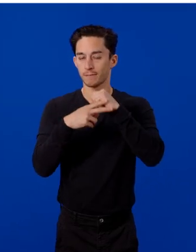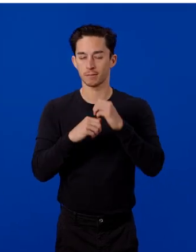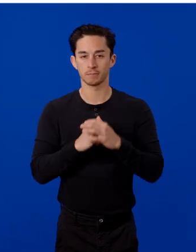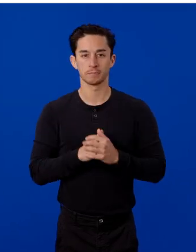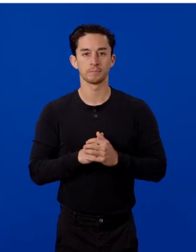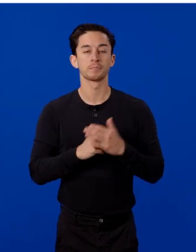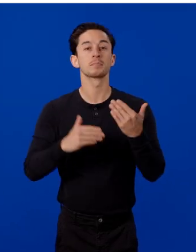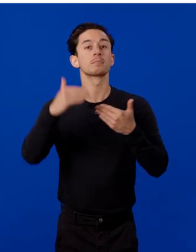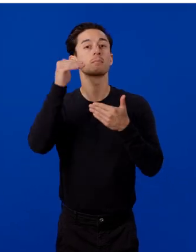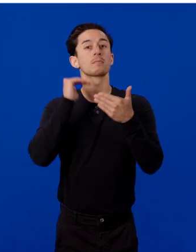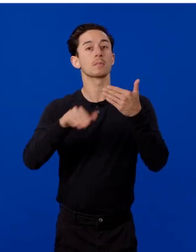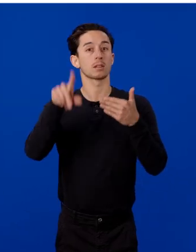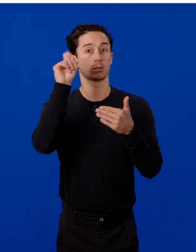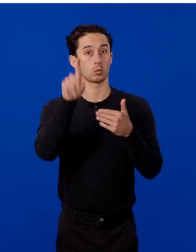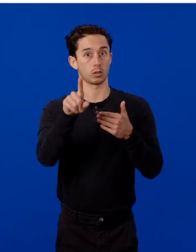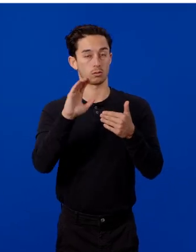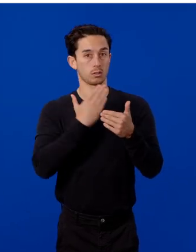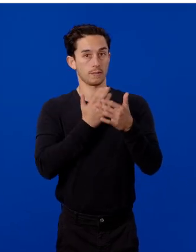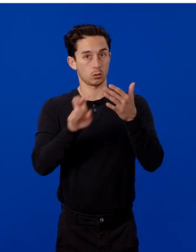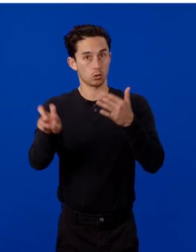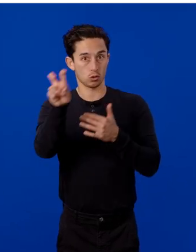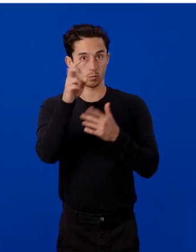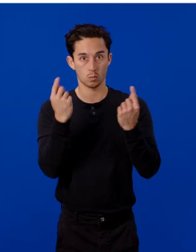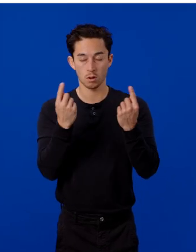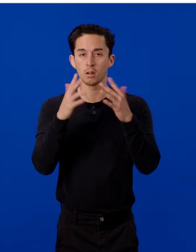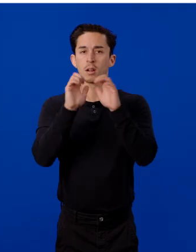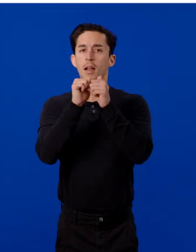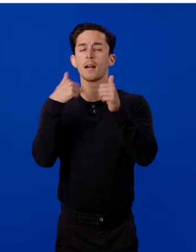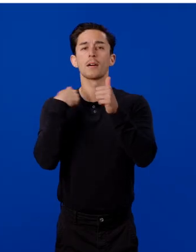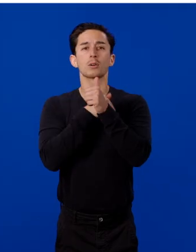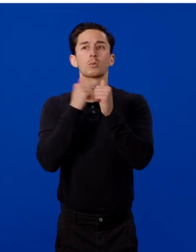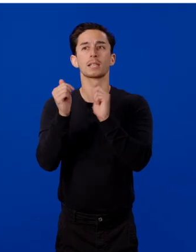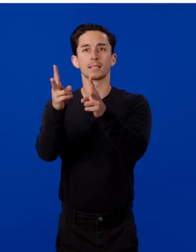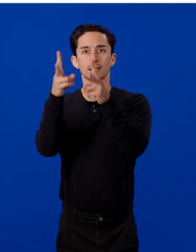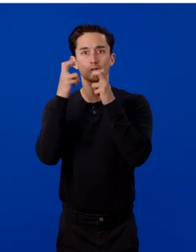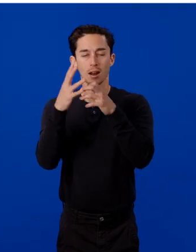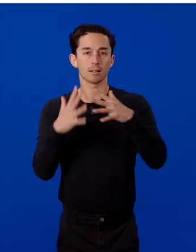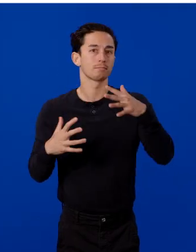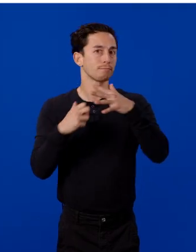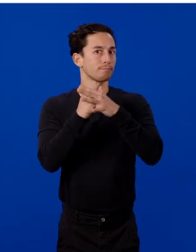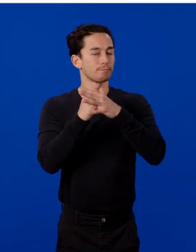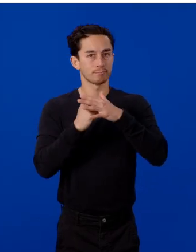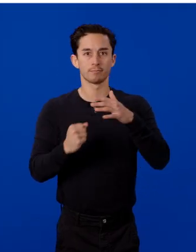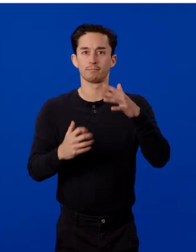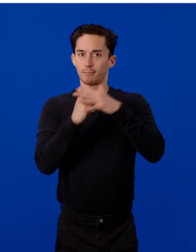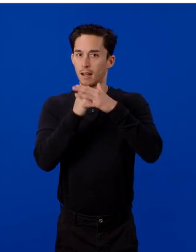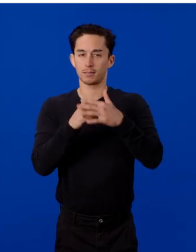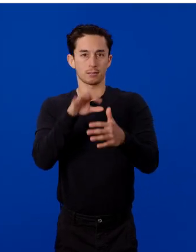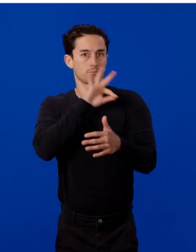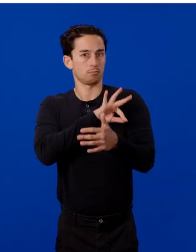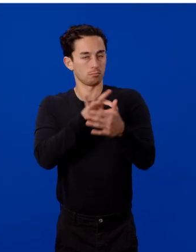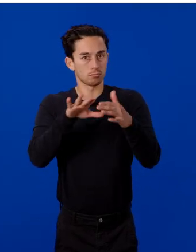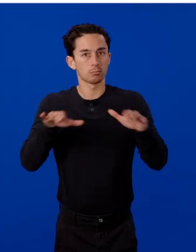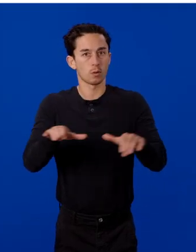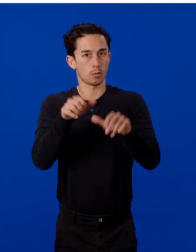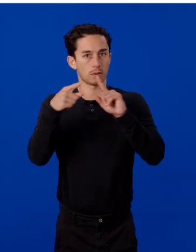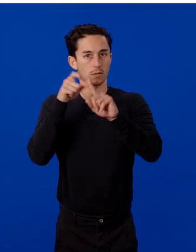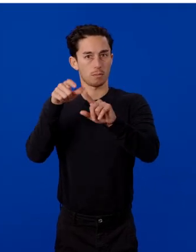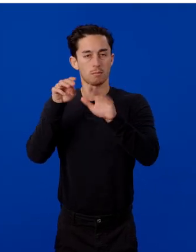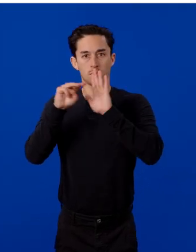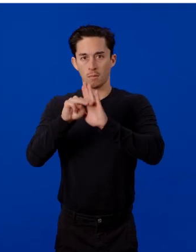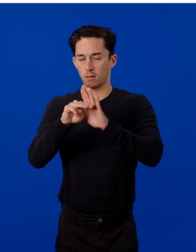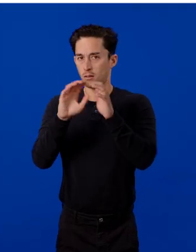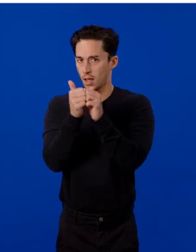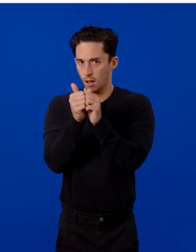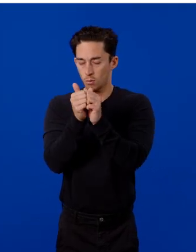The next question in our journey is how do we extract maximum performance from a model? Distilled Step-by-Step